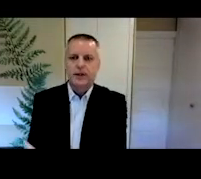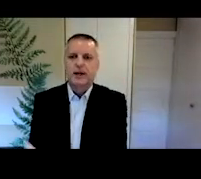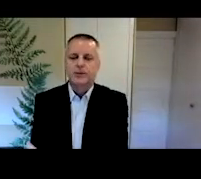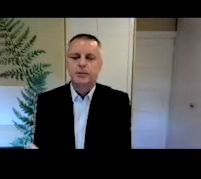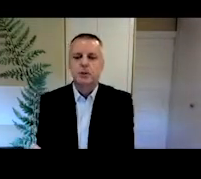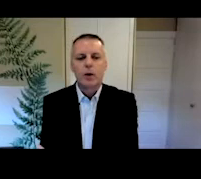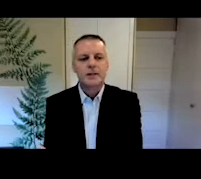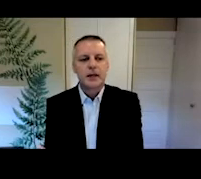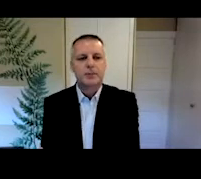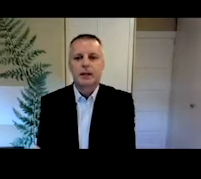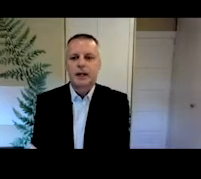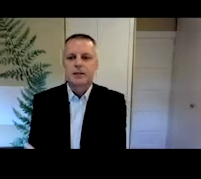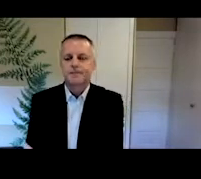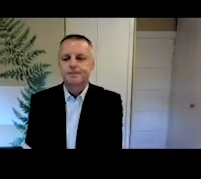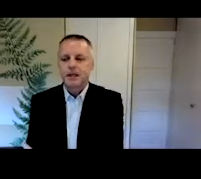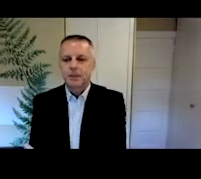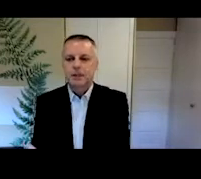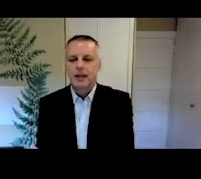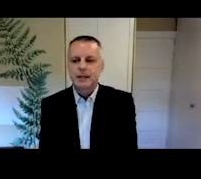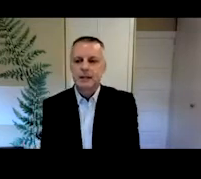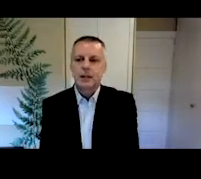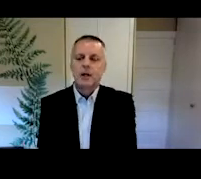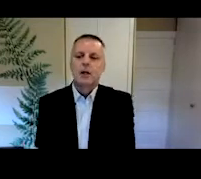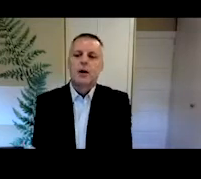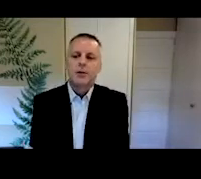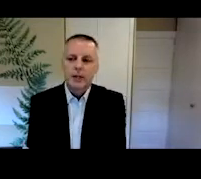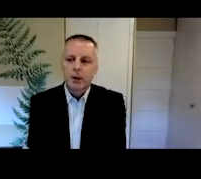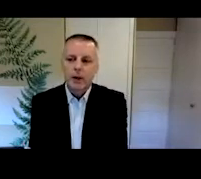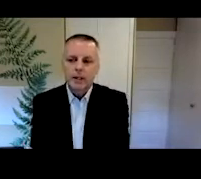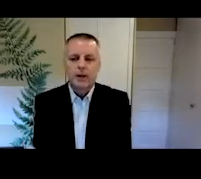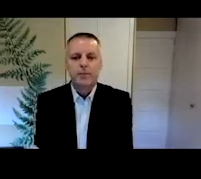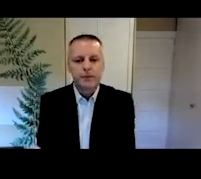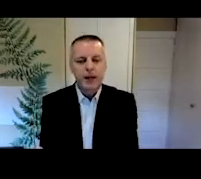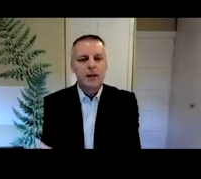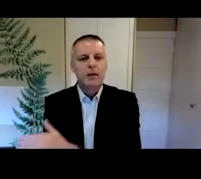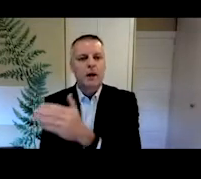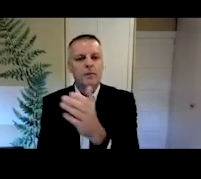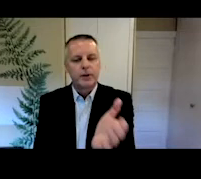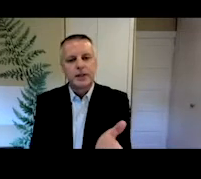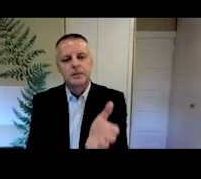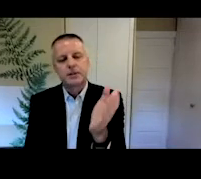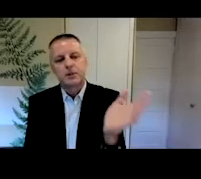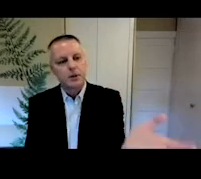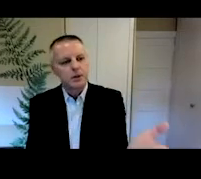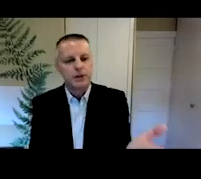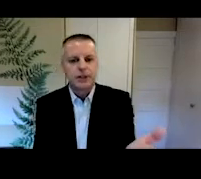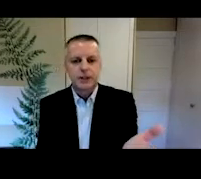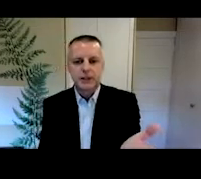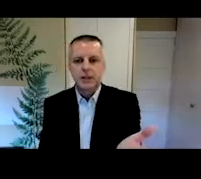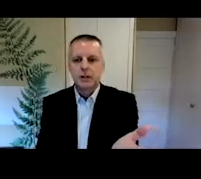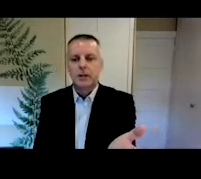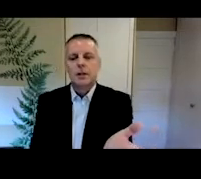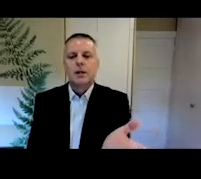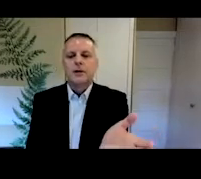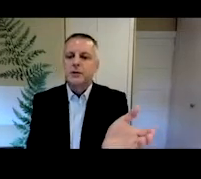to in the classroom. So what is a textbook text? Textbook texts are the recordings that are provided with the textbooks that we use for teaching